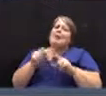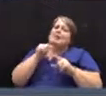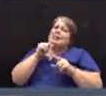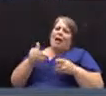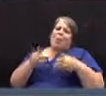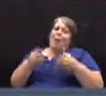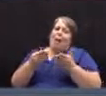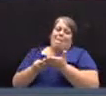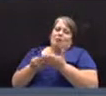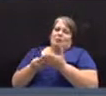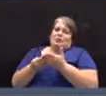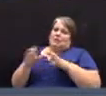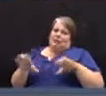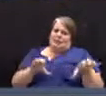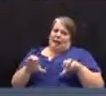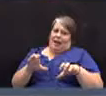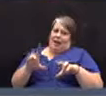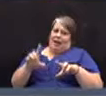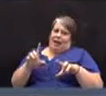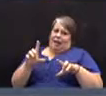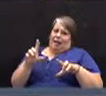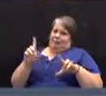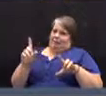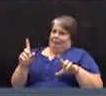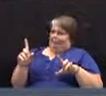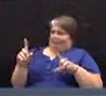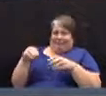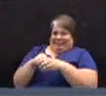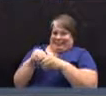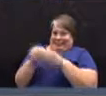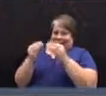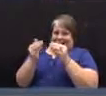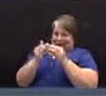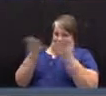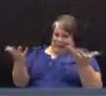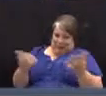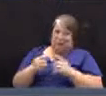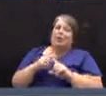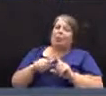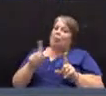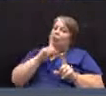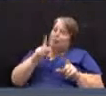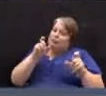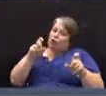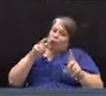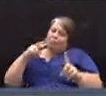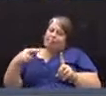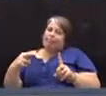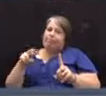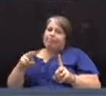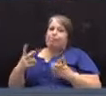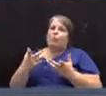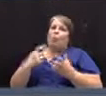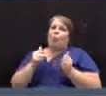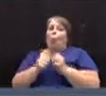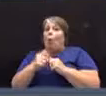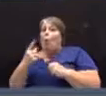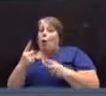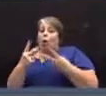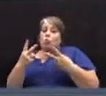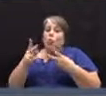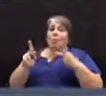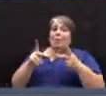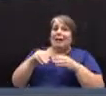budgeting has been done ever in town, and it's something to be looked at. But with only one of two